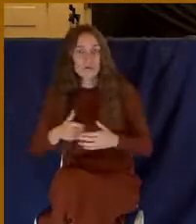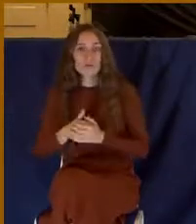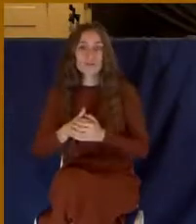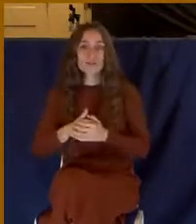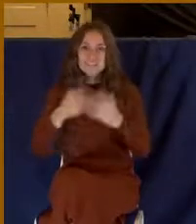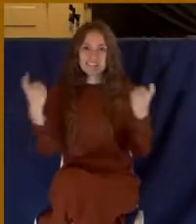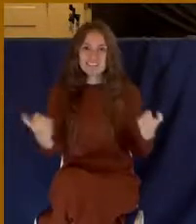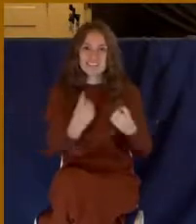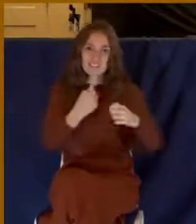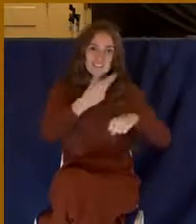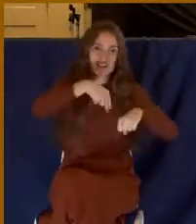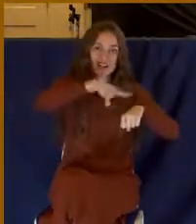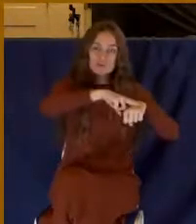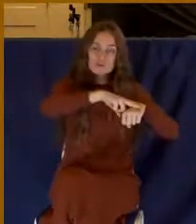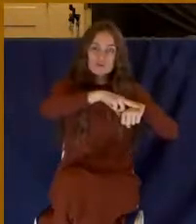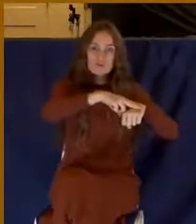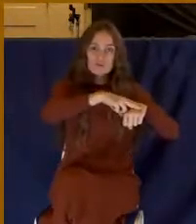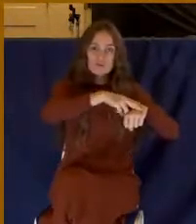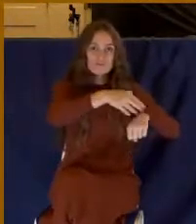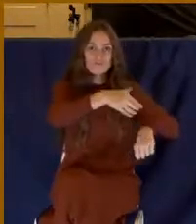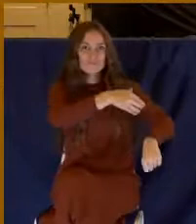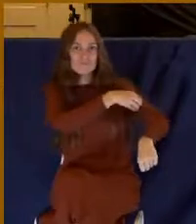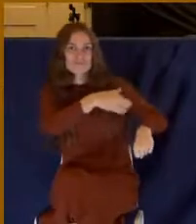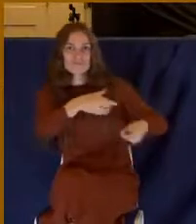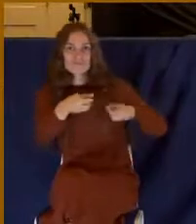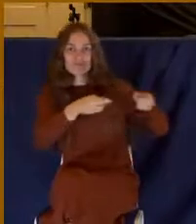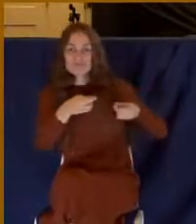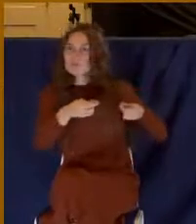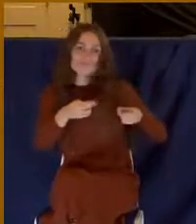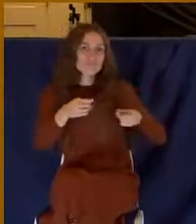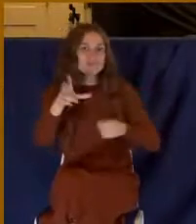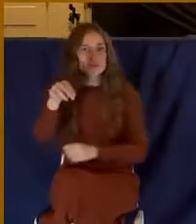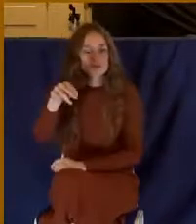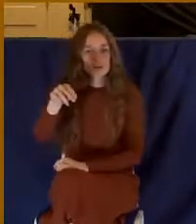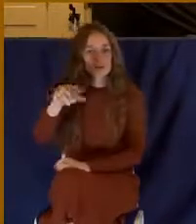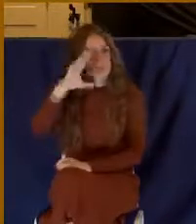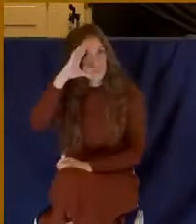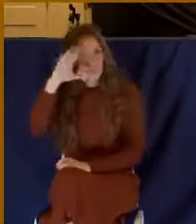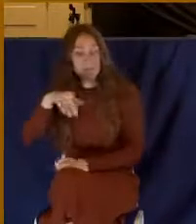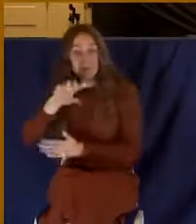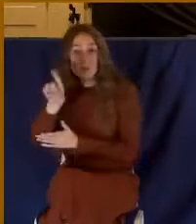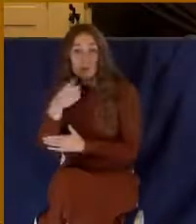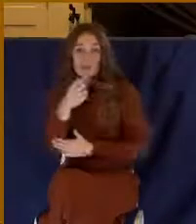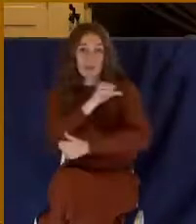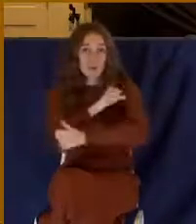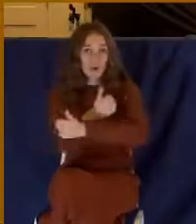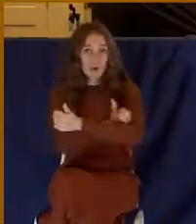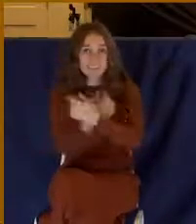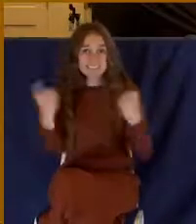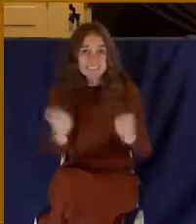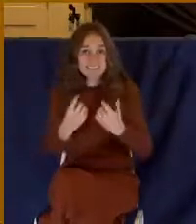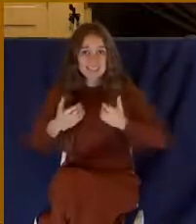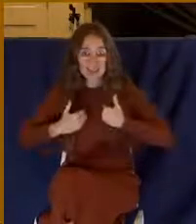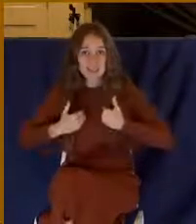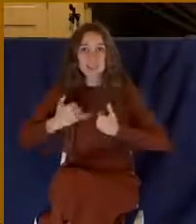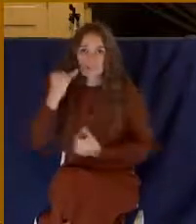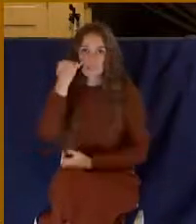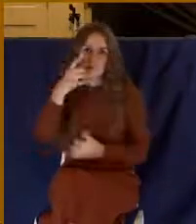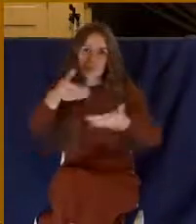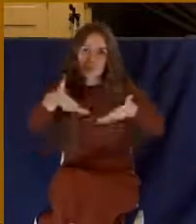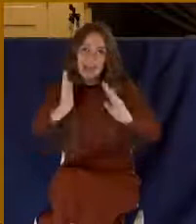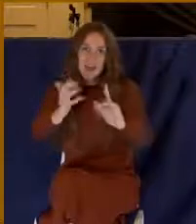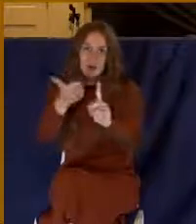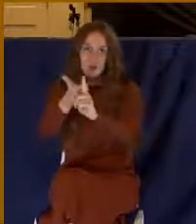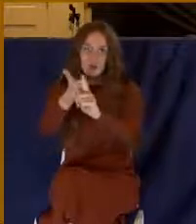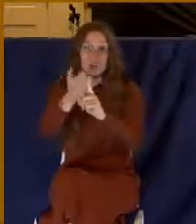longer has any authority over you. Do you realize the only authority sin has over you is what you give it? If you obey the sin